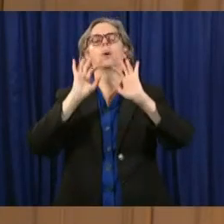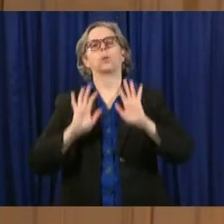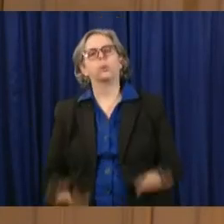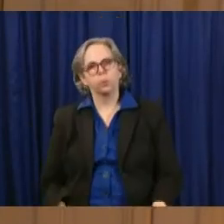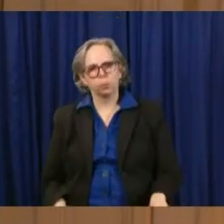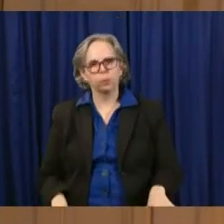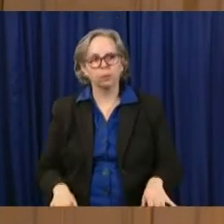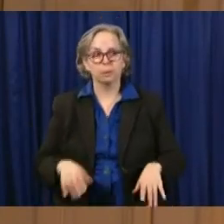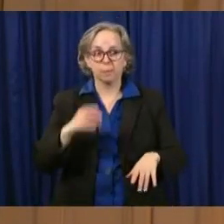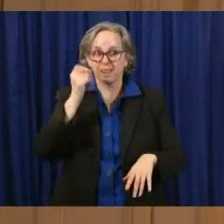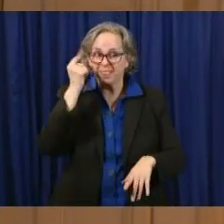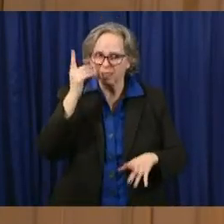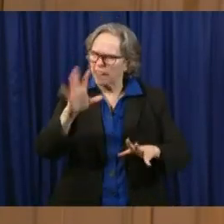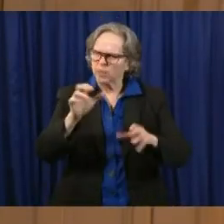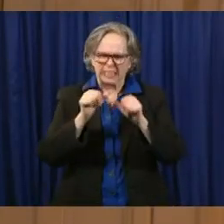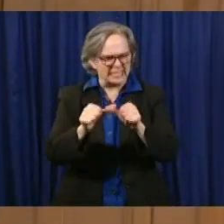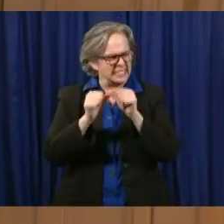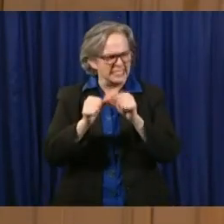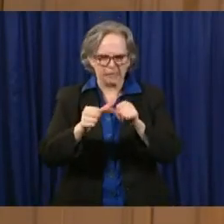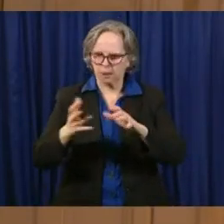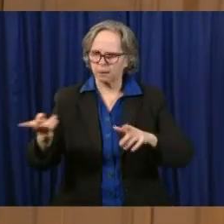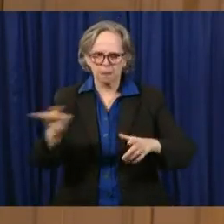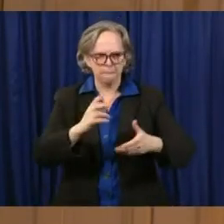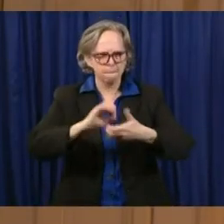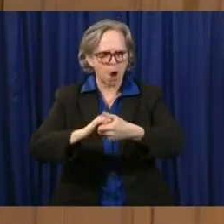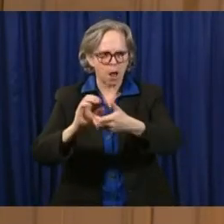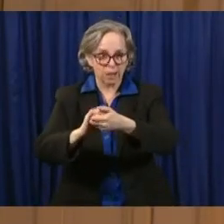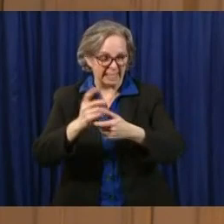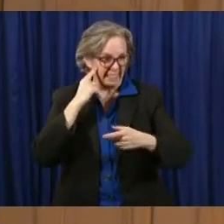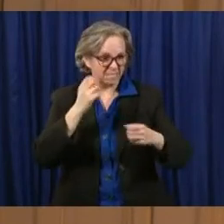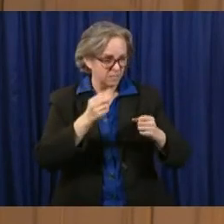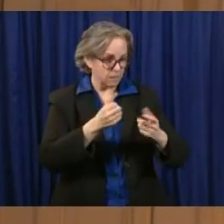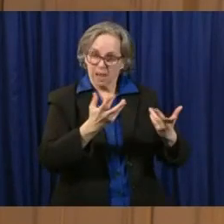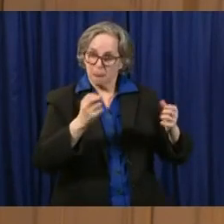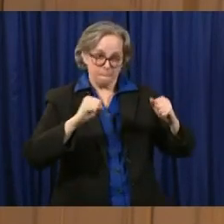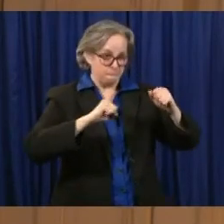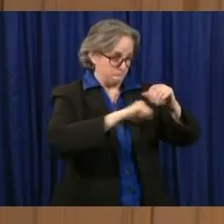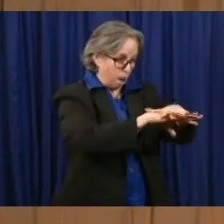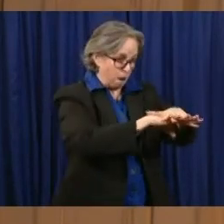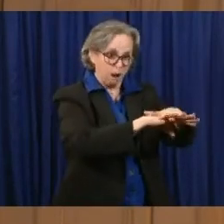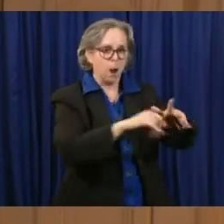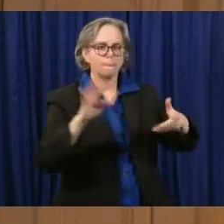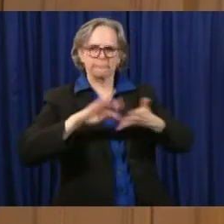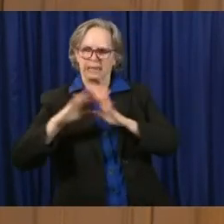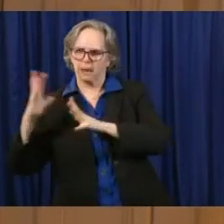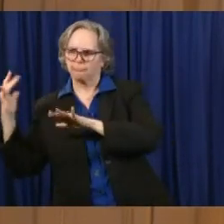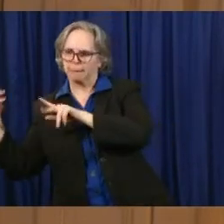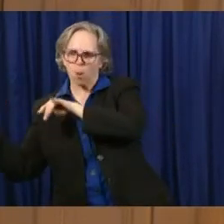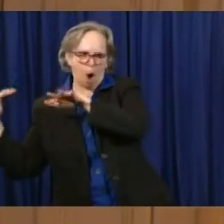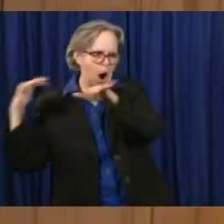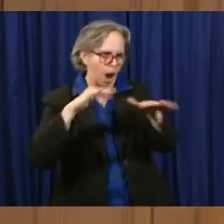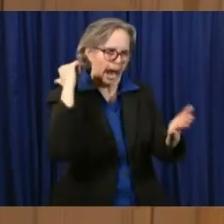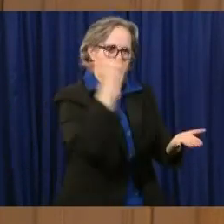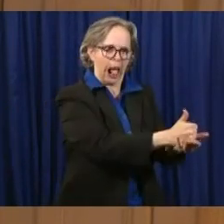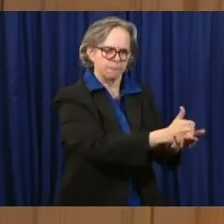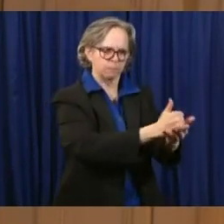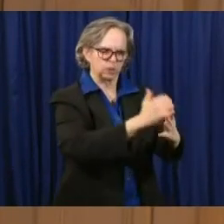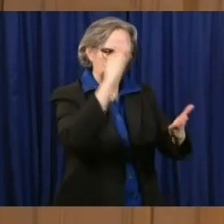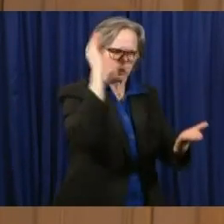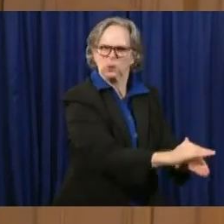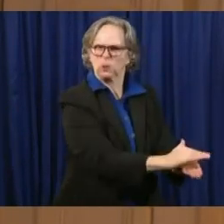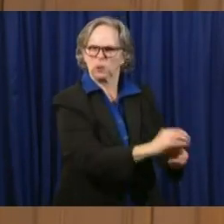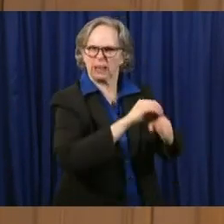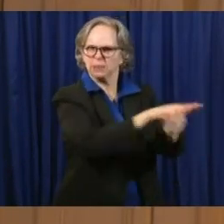way we can. But most of all, we continue to look to you. As we talk about the very